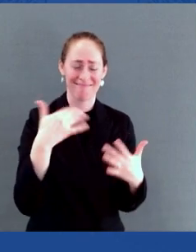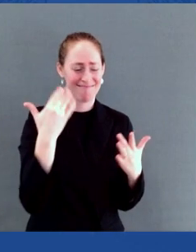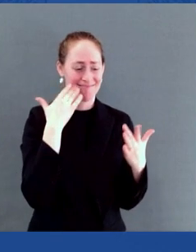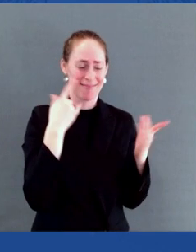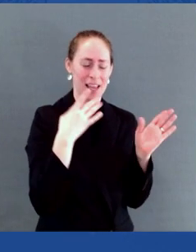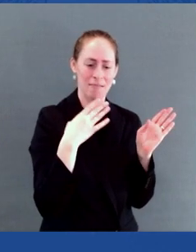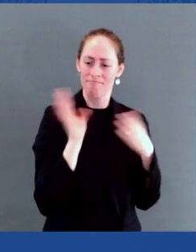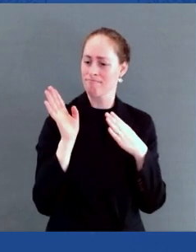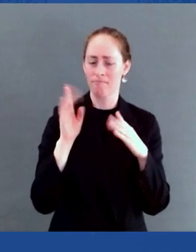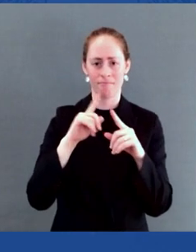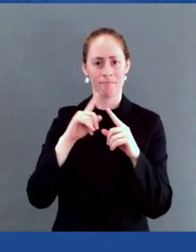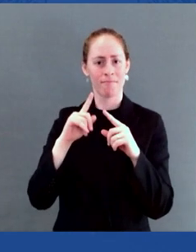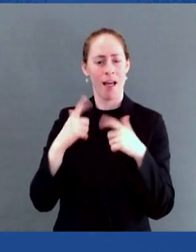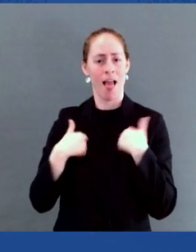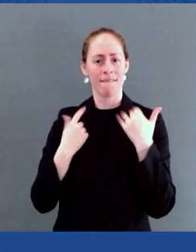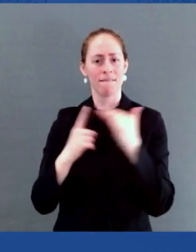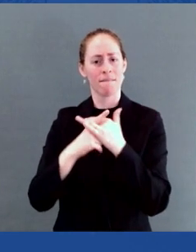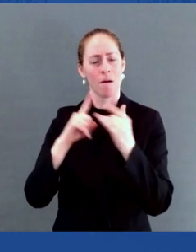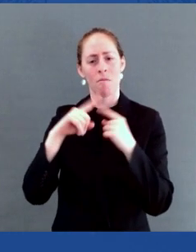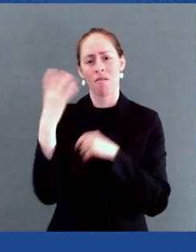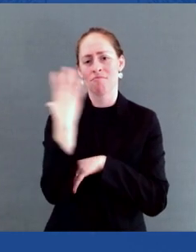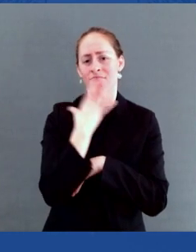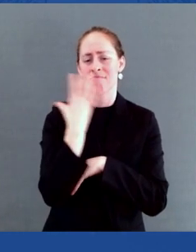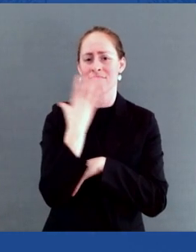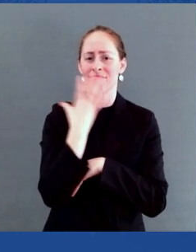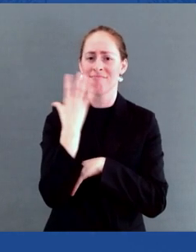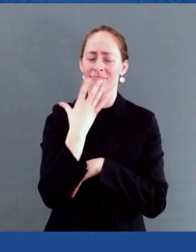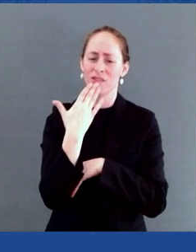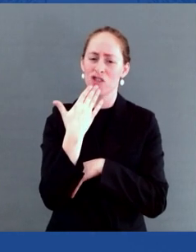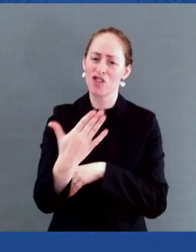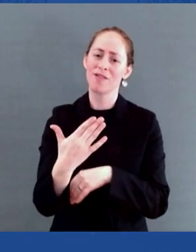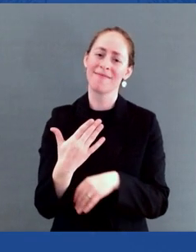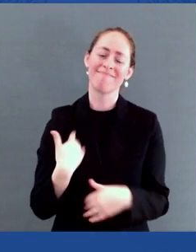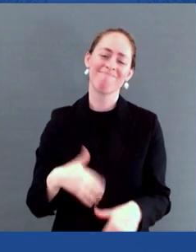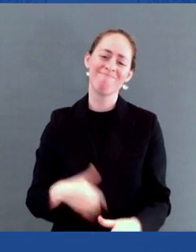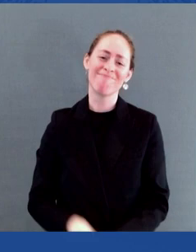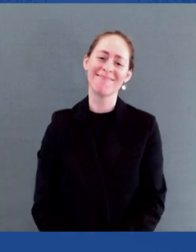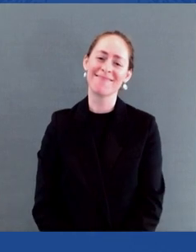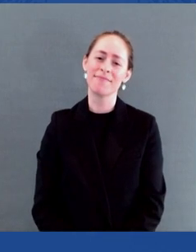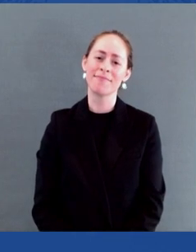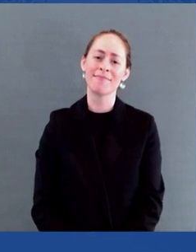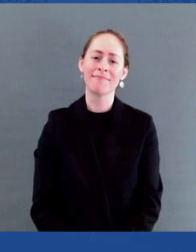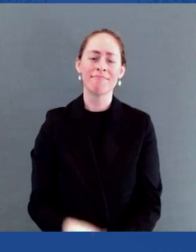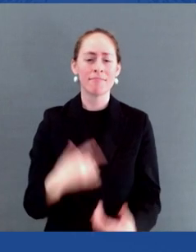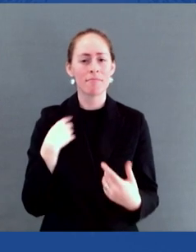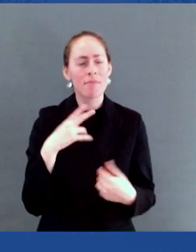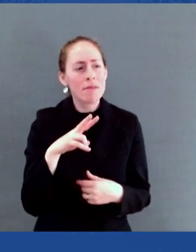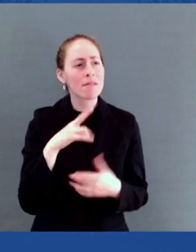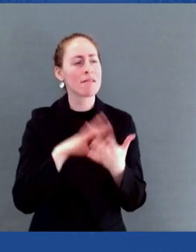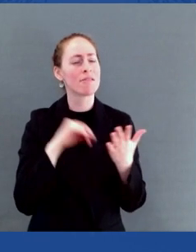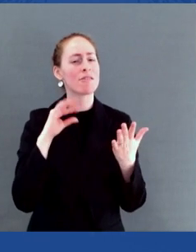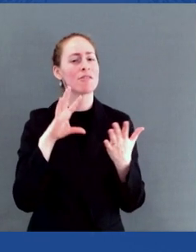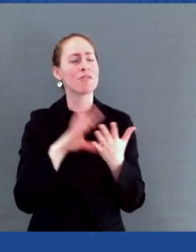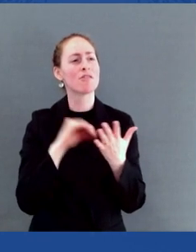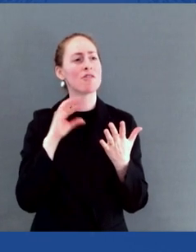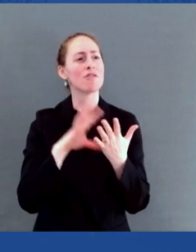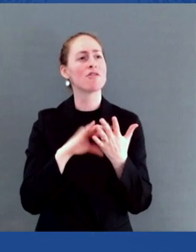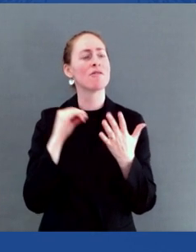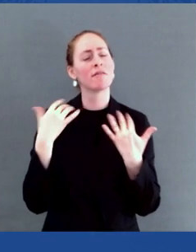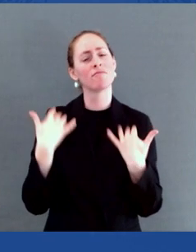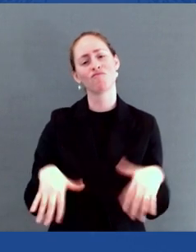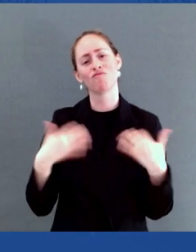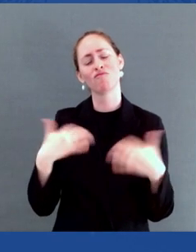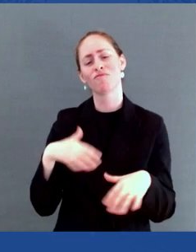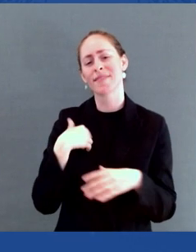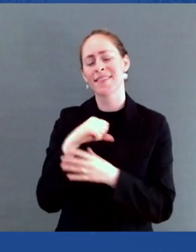and learn more about the work that you're doing together to support your community. Folks, we're also joined today by many who have been